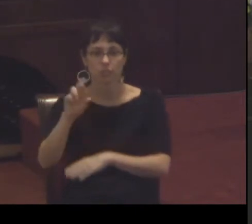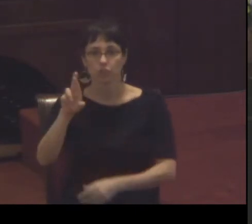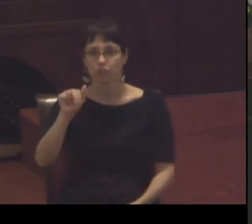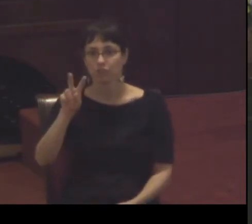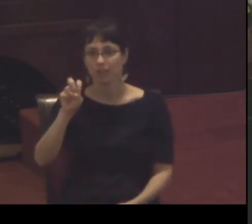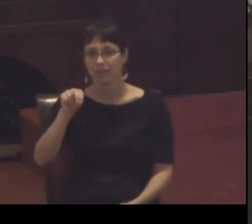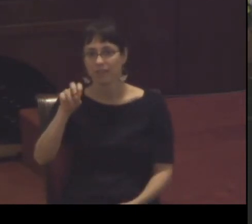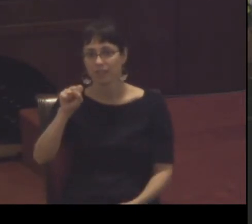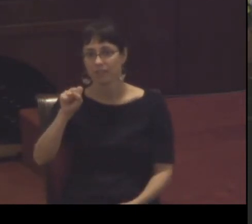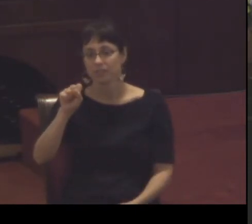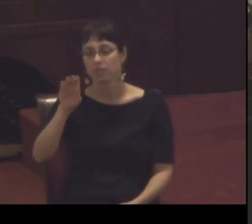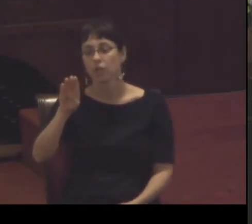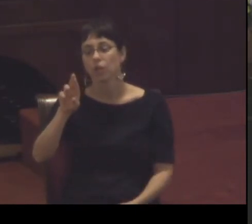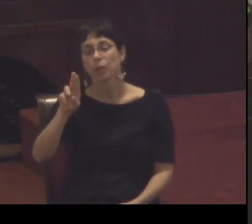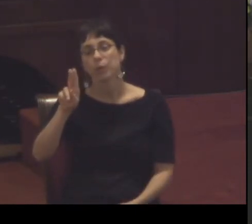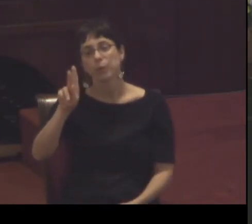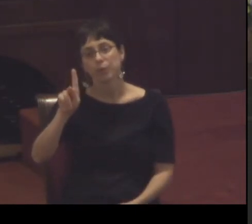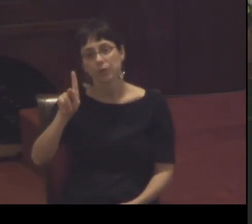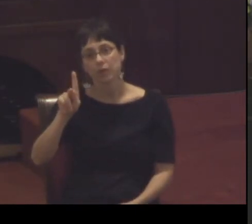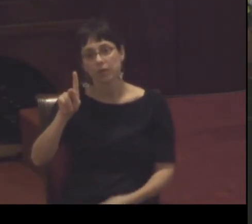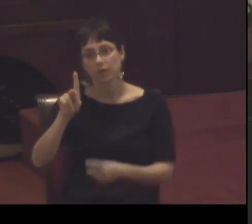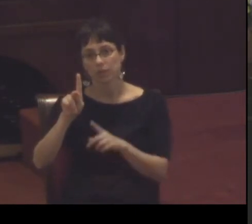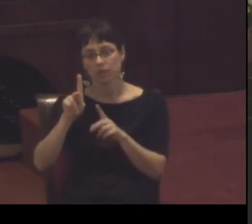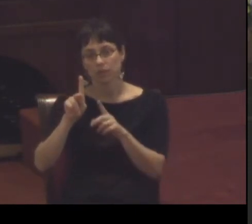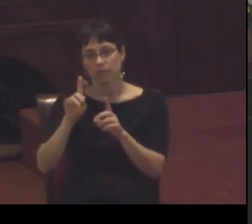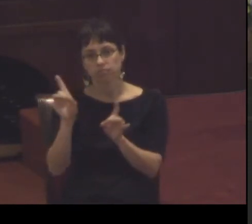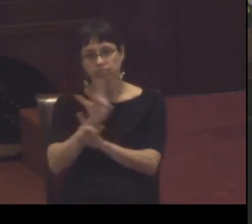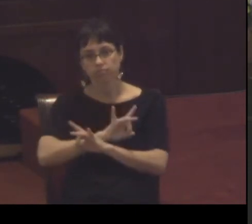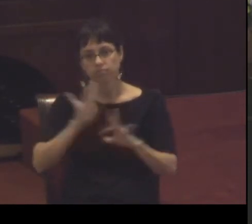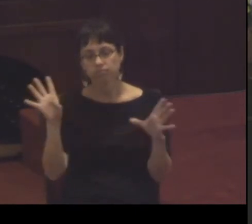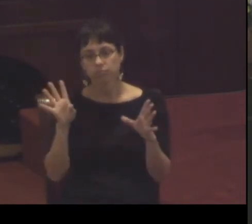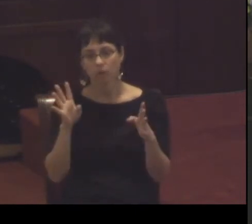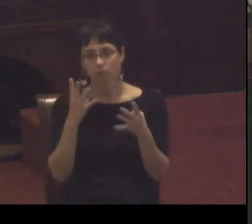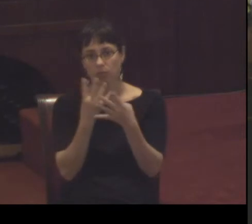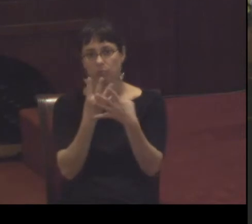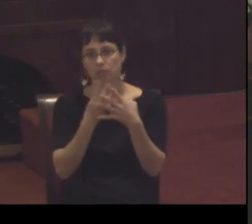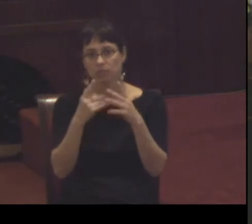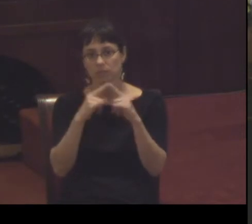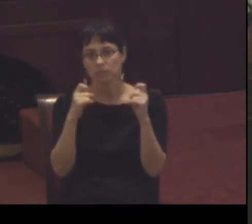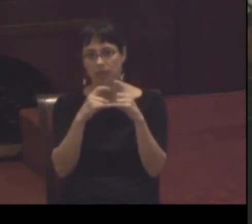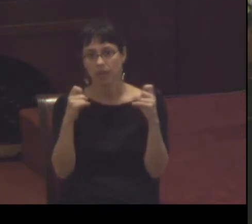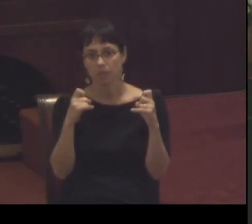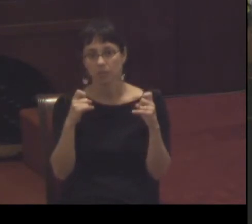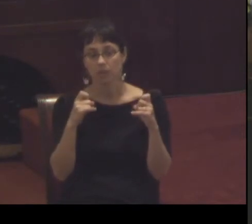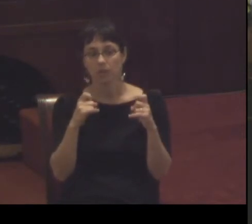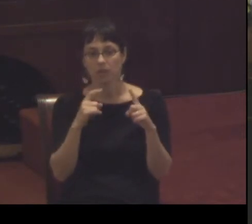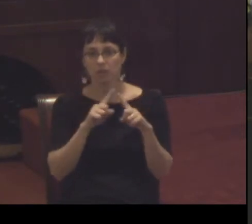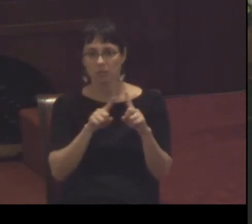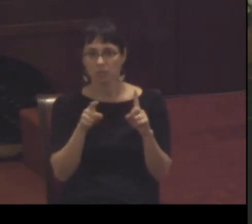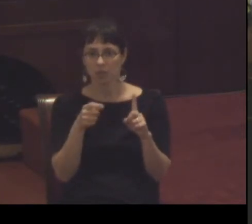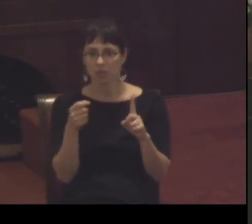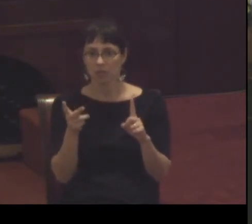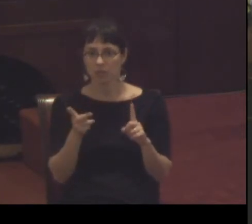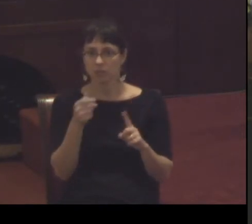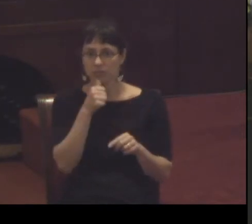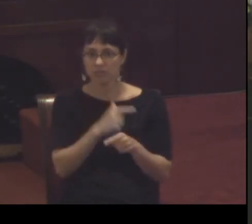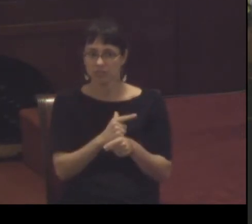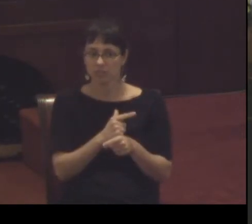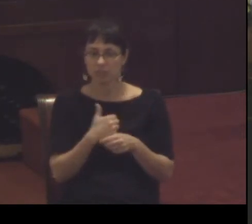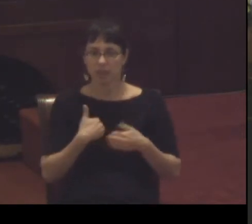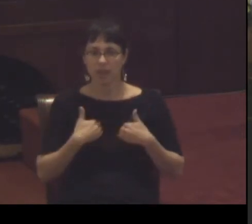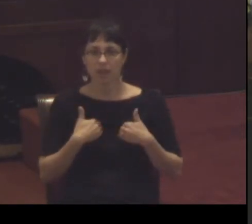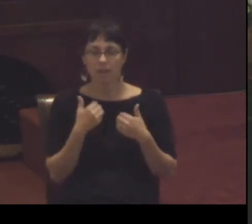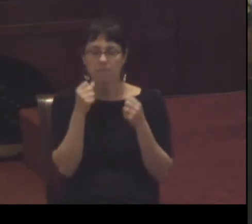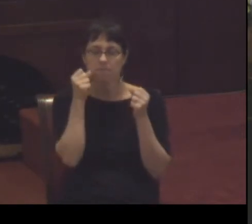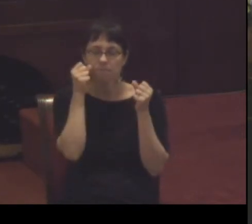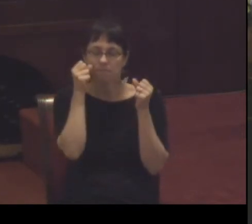there they had this remarkable ministry to other prisoners that